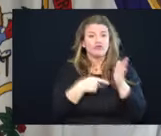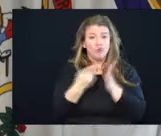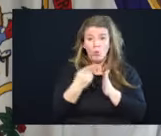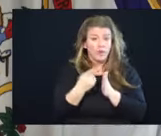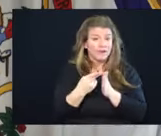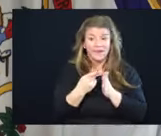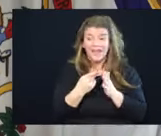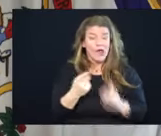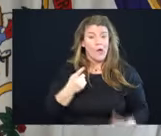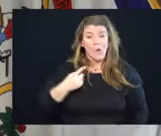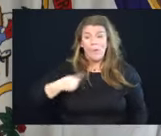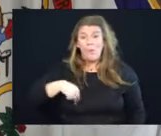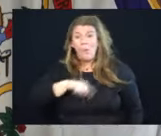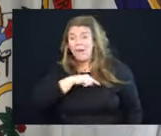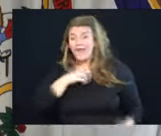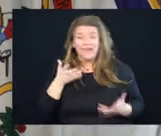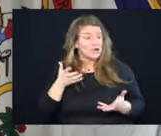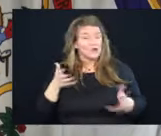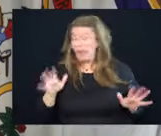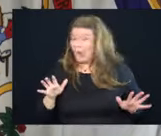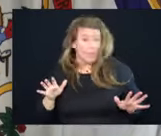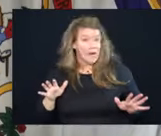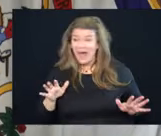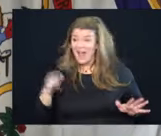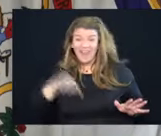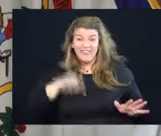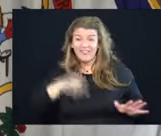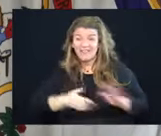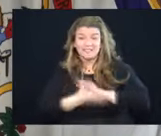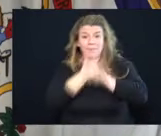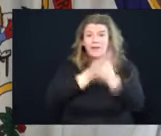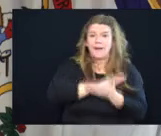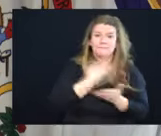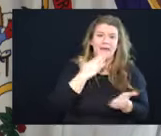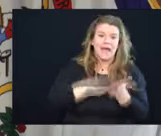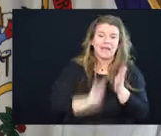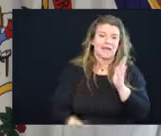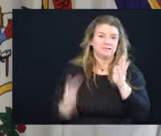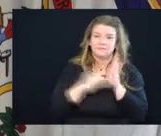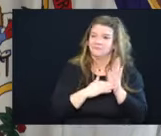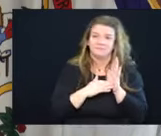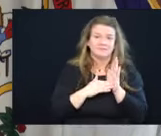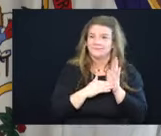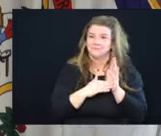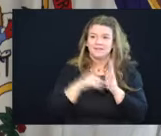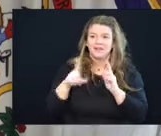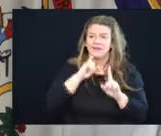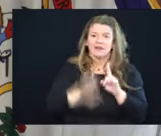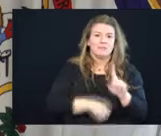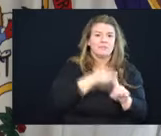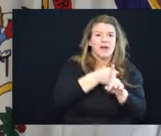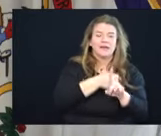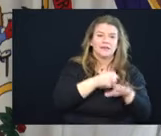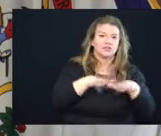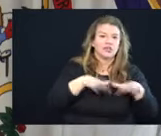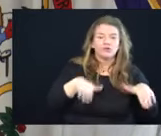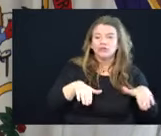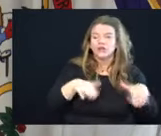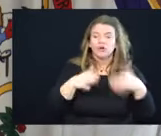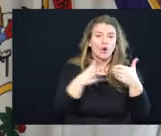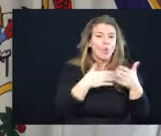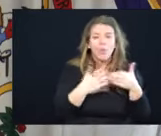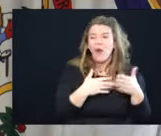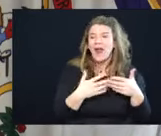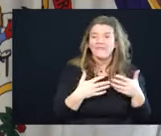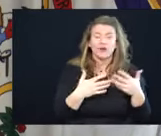We do not want this thing to get bad again to where it's infecting our children or whatever it may